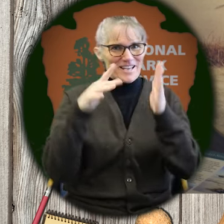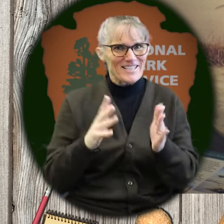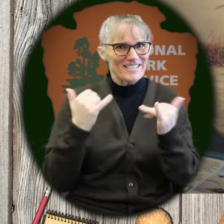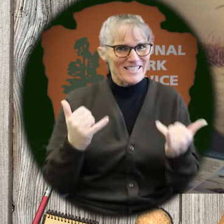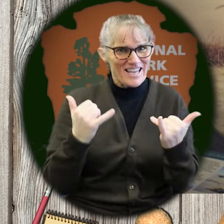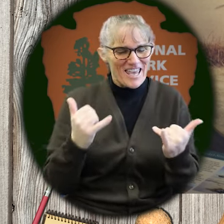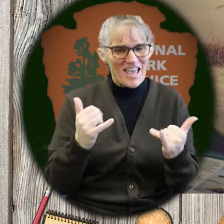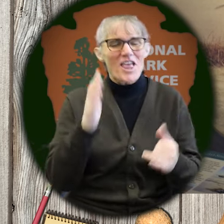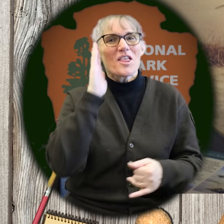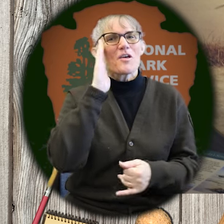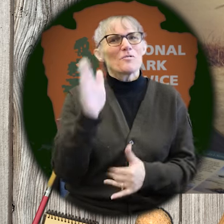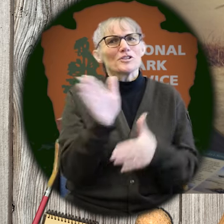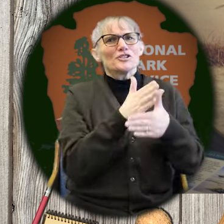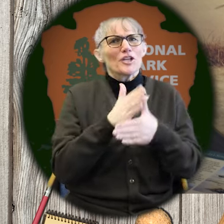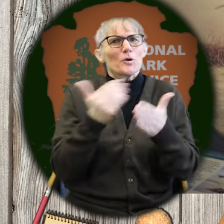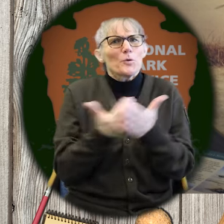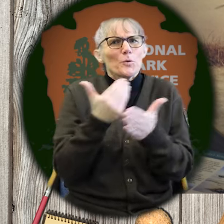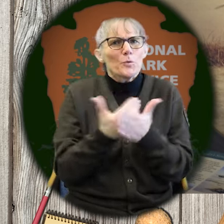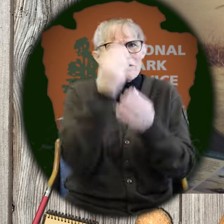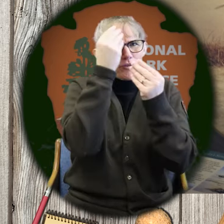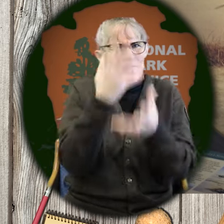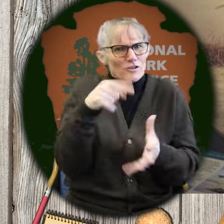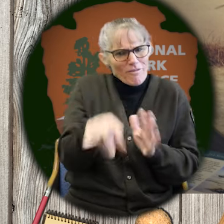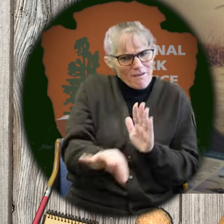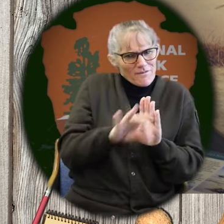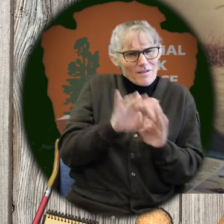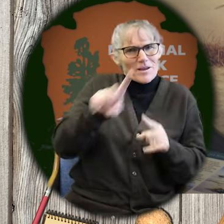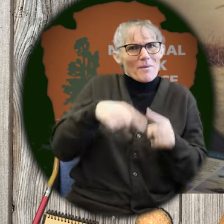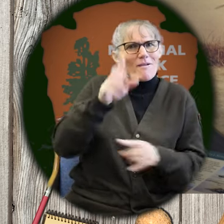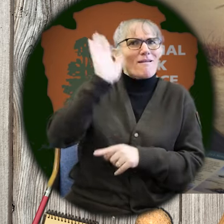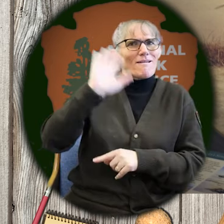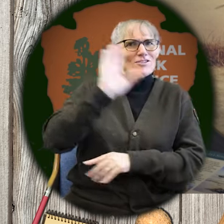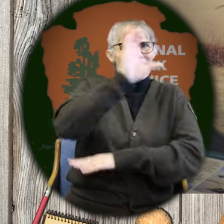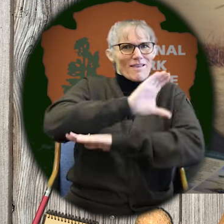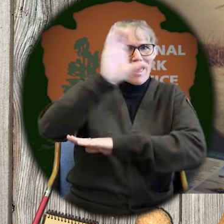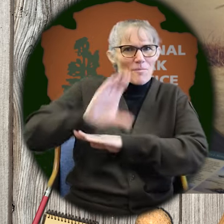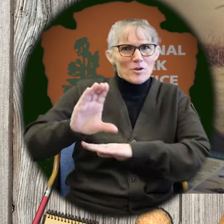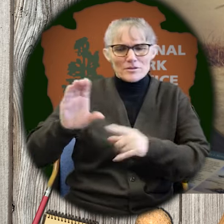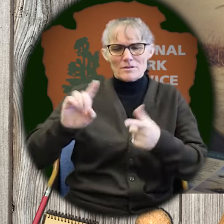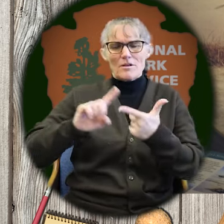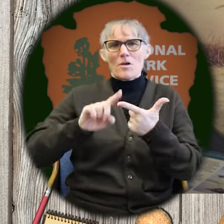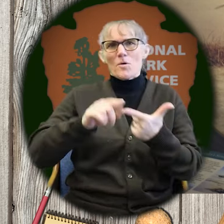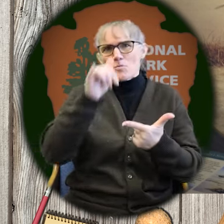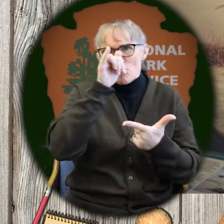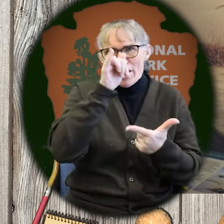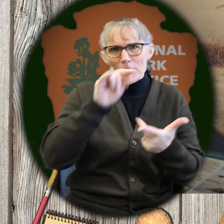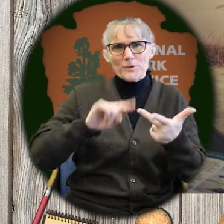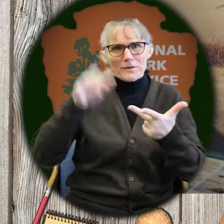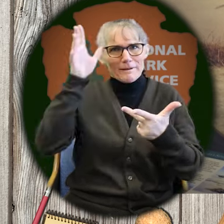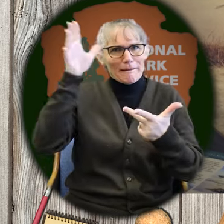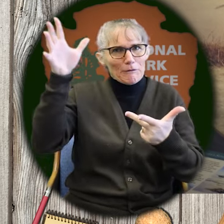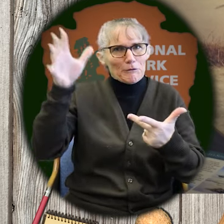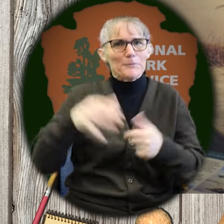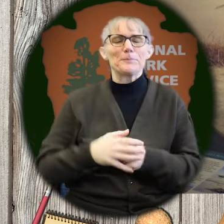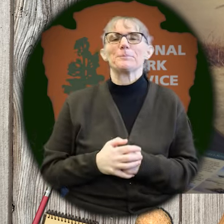They're here to share the newest information they found on ancient camels, rhinoceroses, and deer.